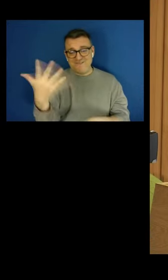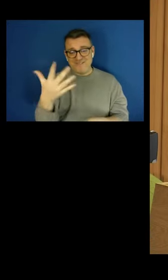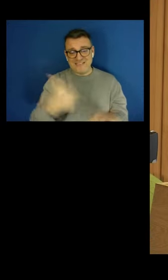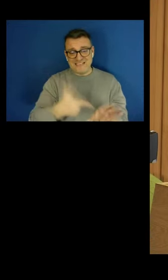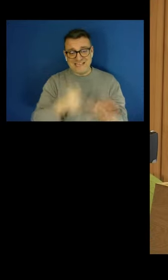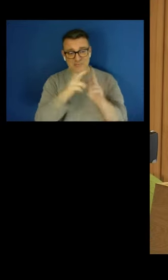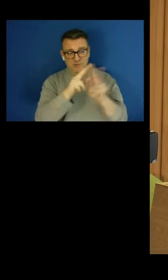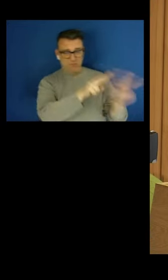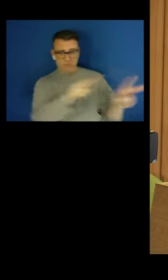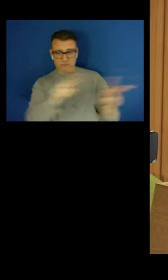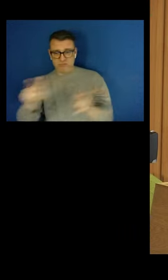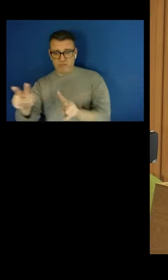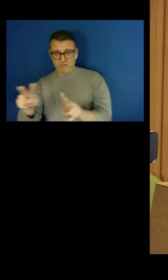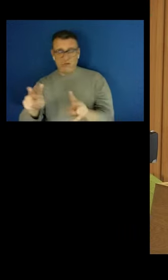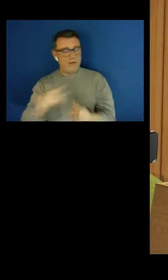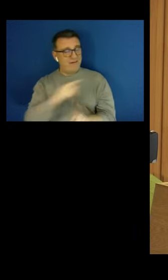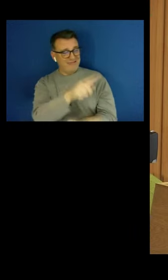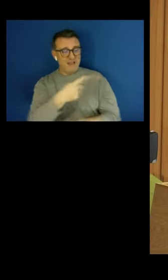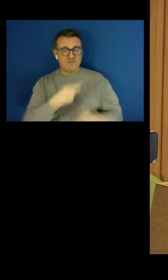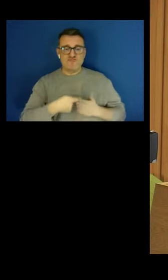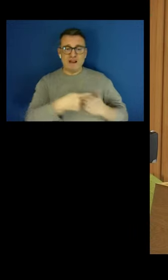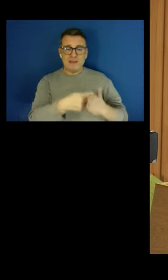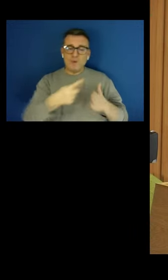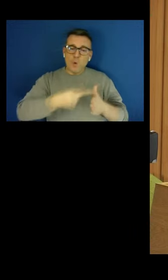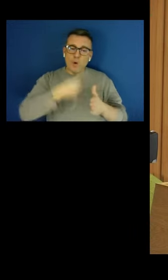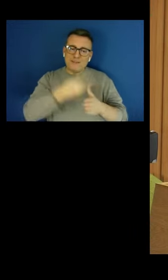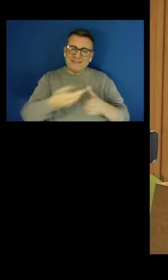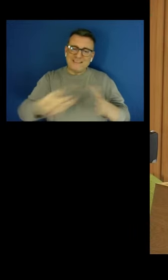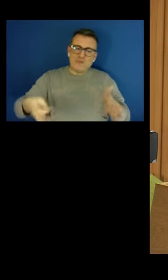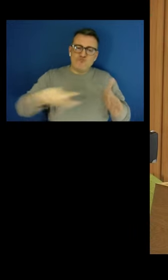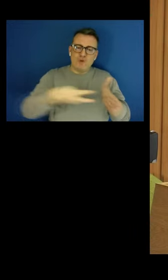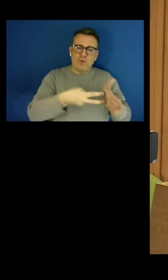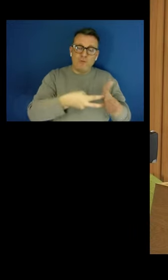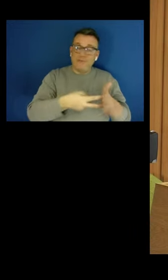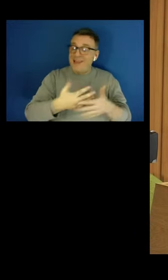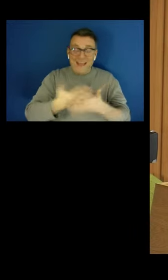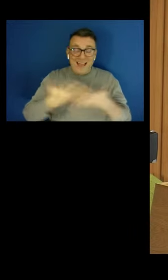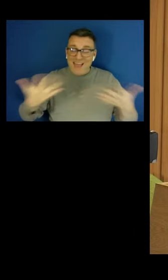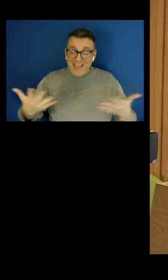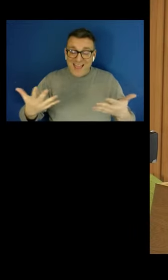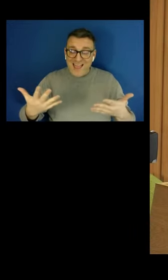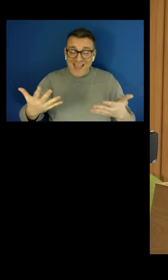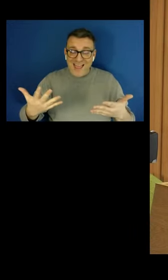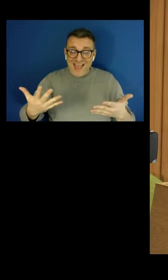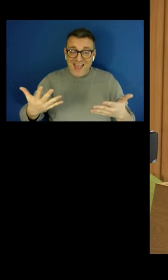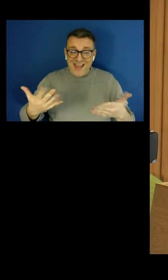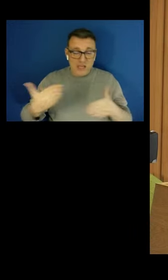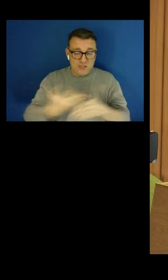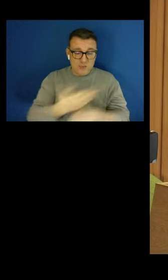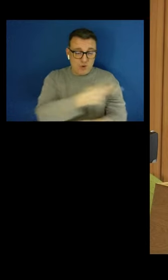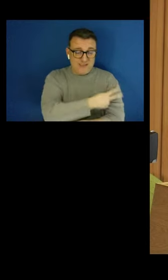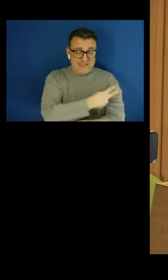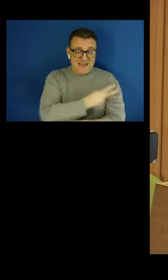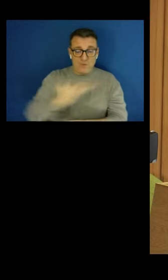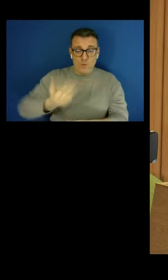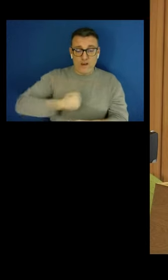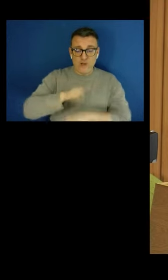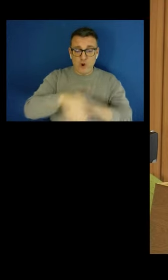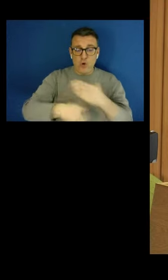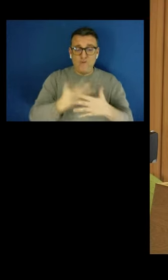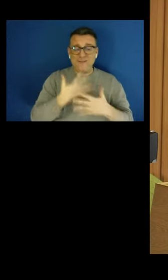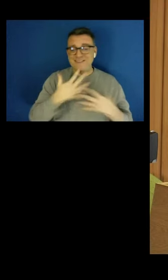We now have auto enrolment. Any worker earning over £10,000 per year is automatically enrolled